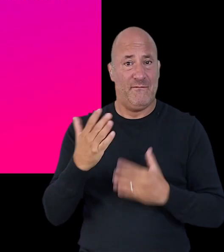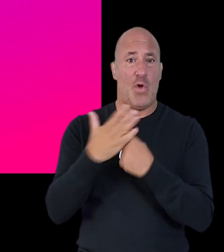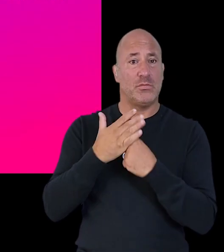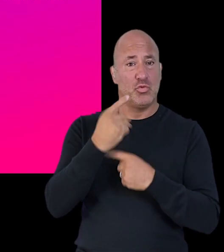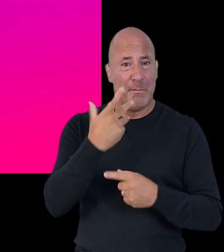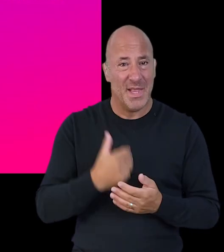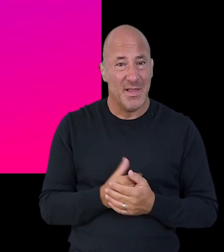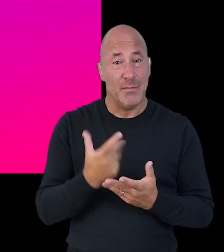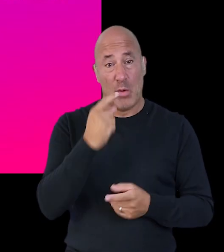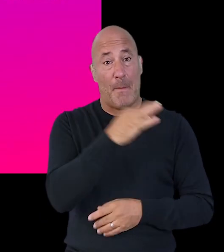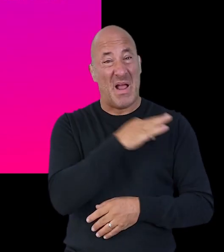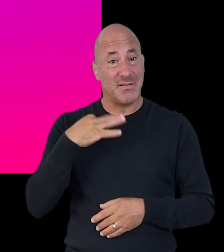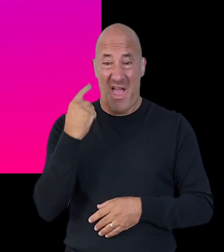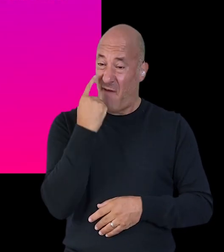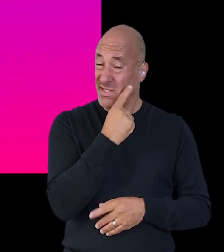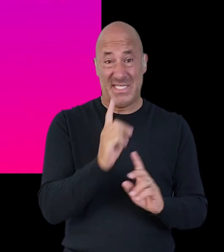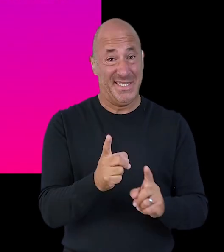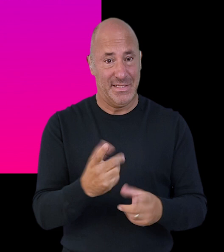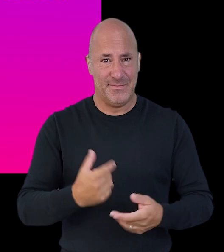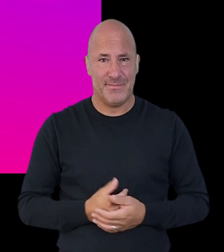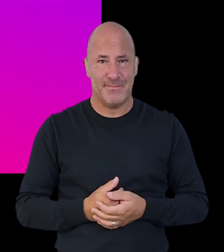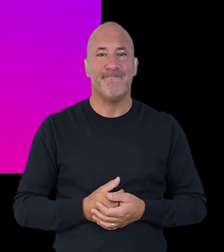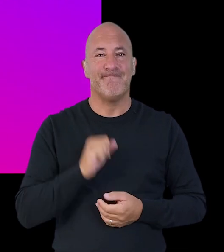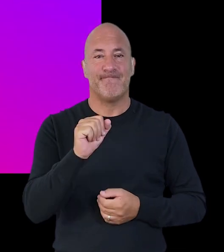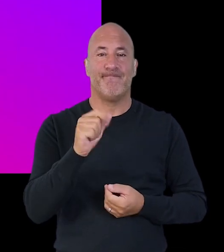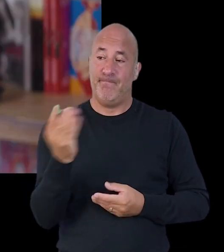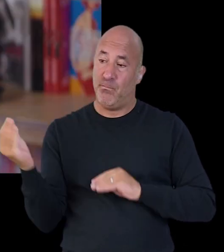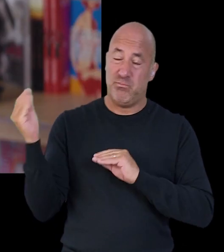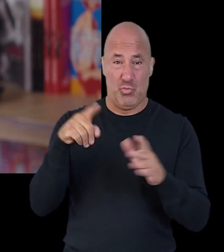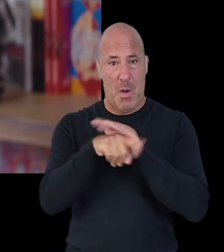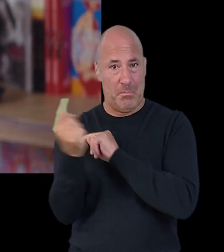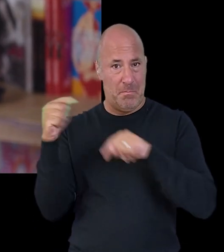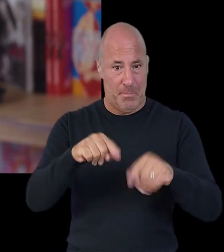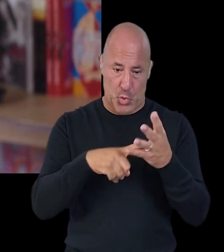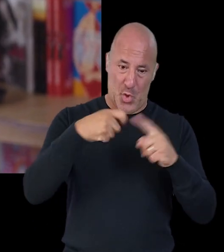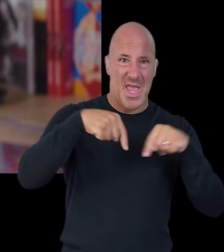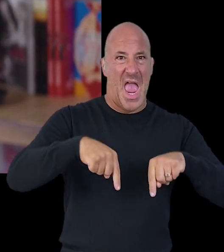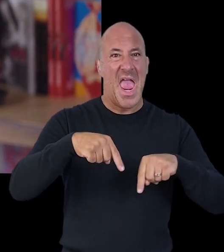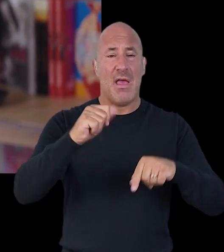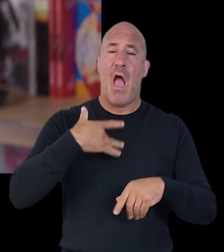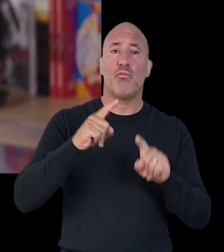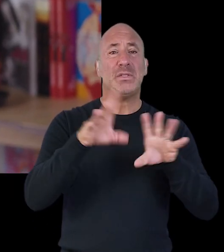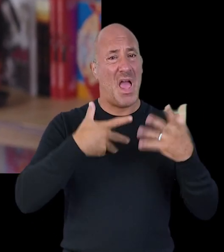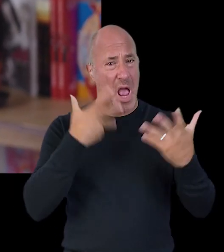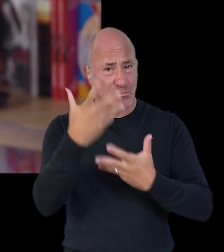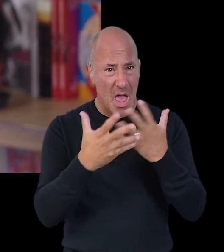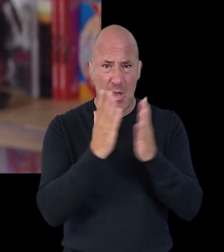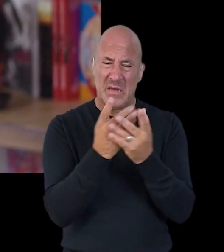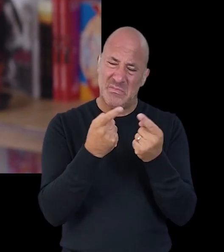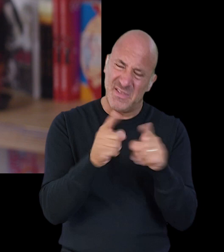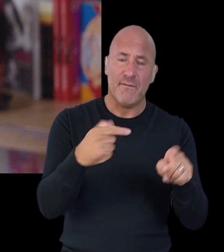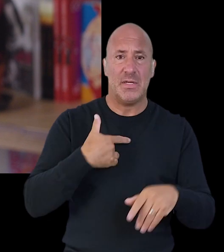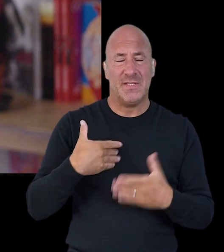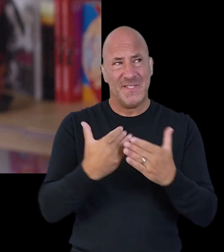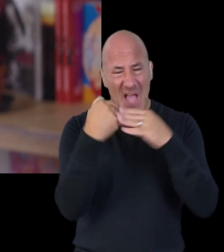and was against your wishes so there might be medical evidence that's relevant you need to talk about your life in the uk now and the